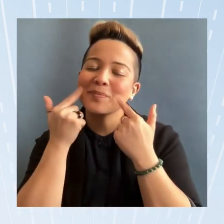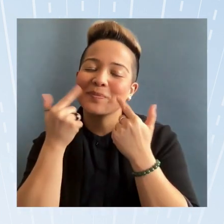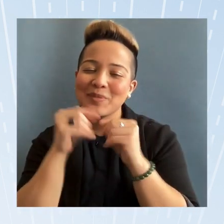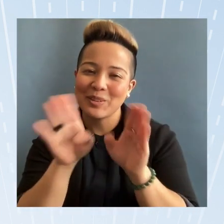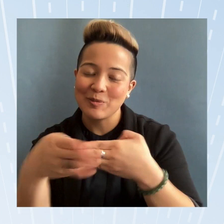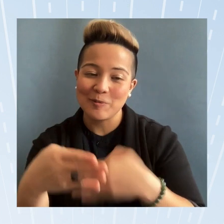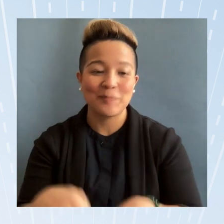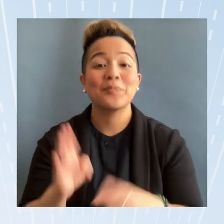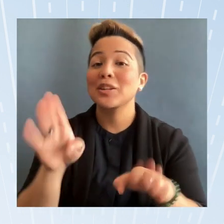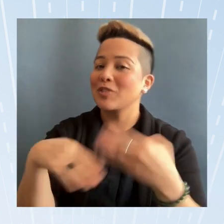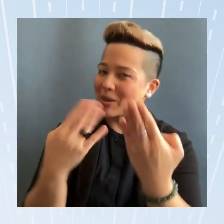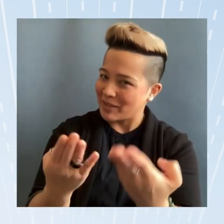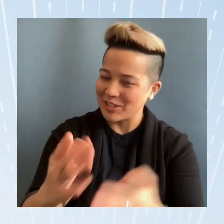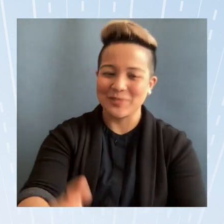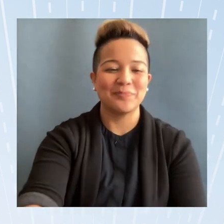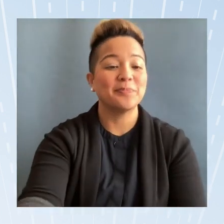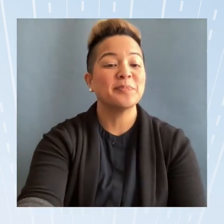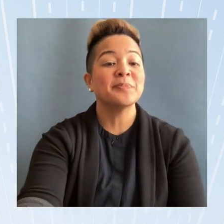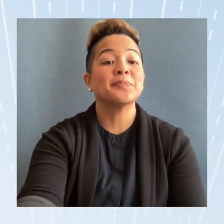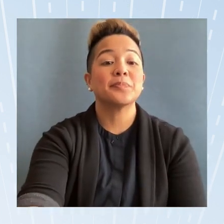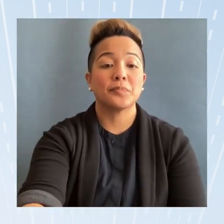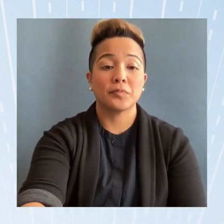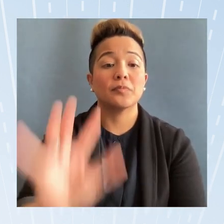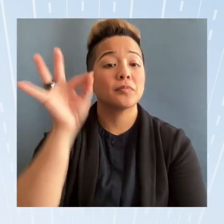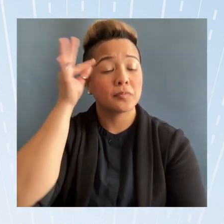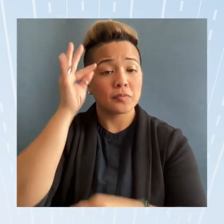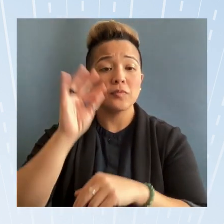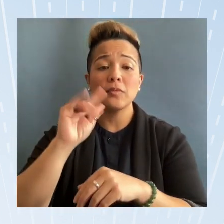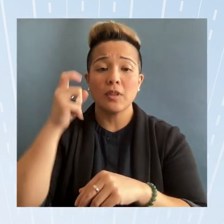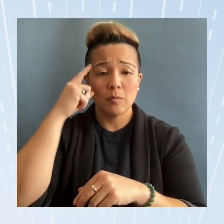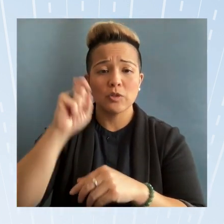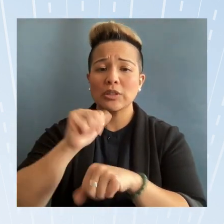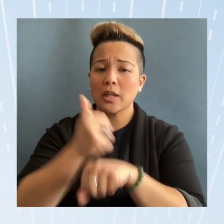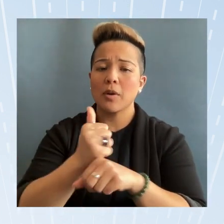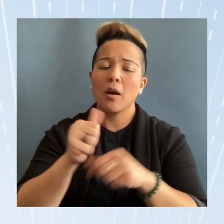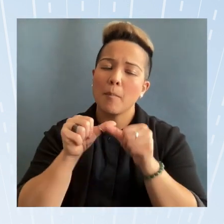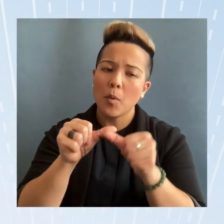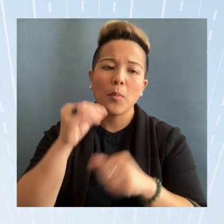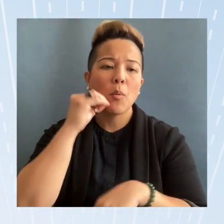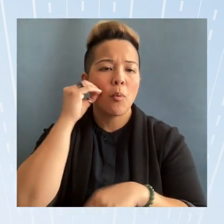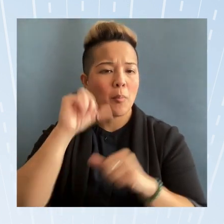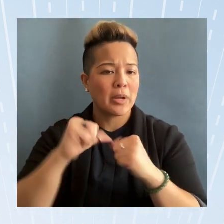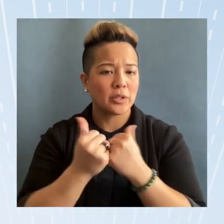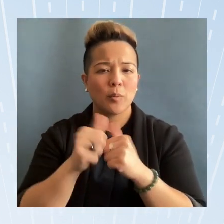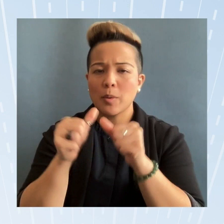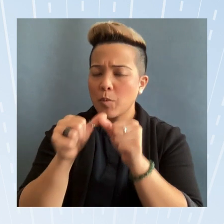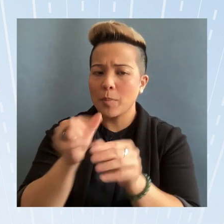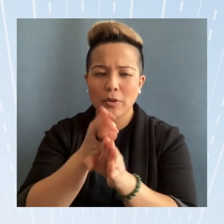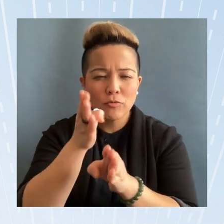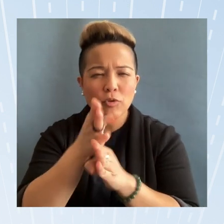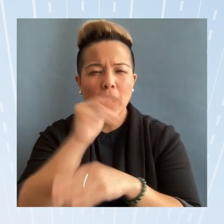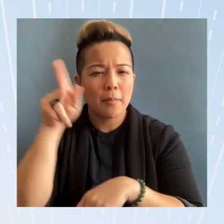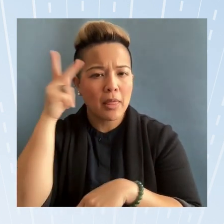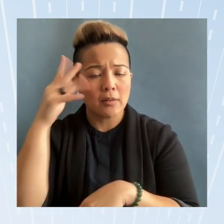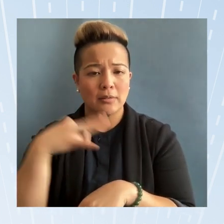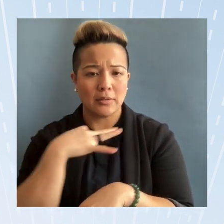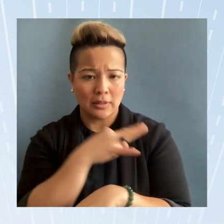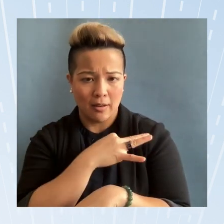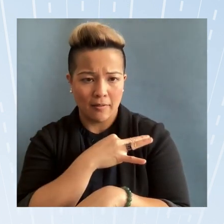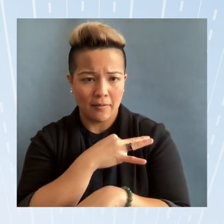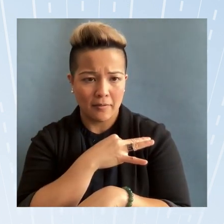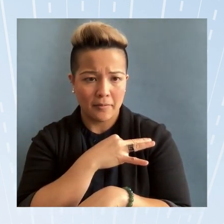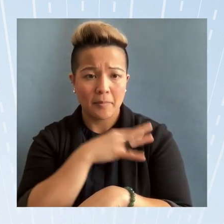recommendation the federal government should establish a permanent home agency with permanent career and political staff and